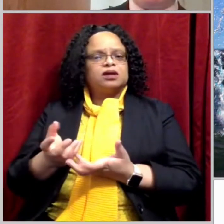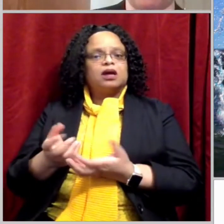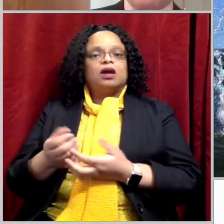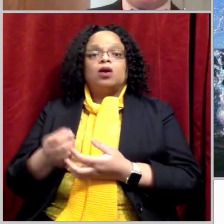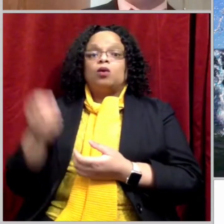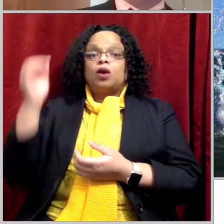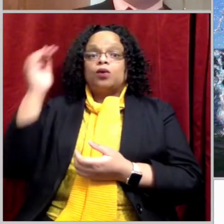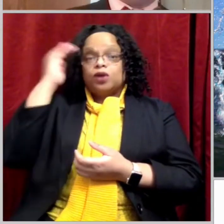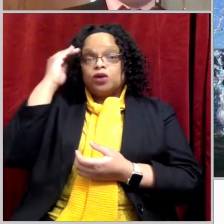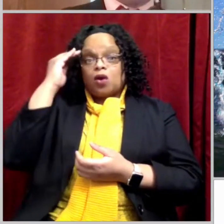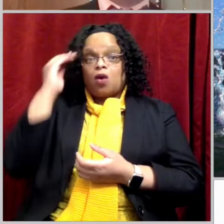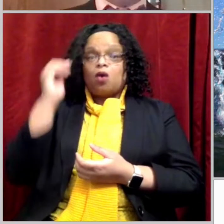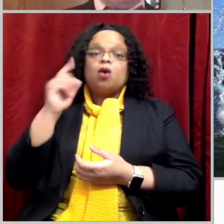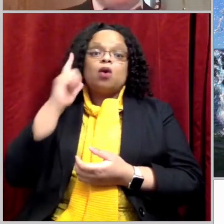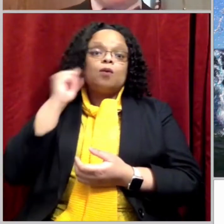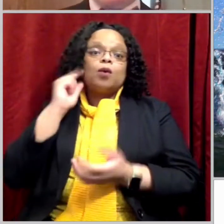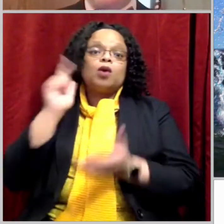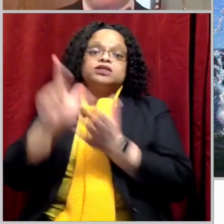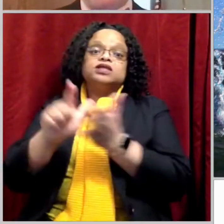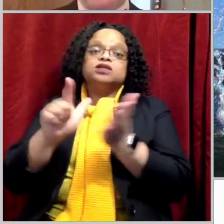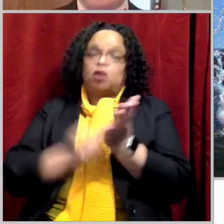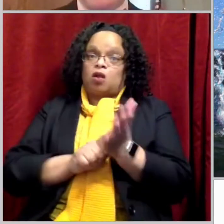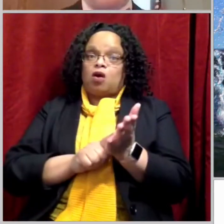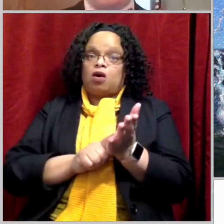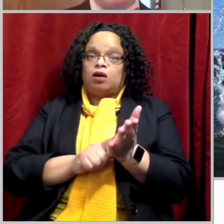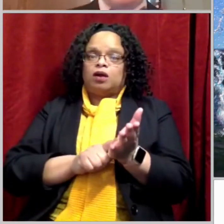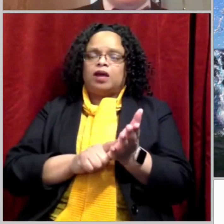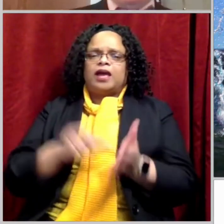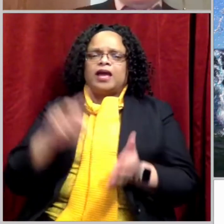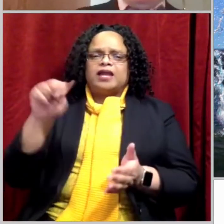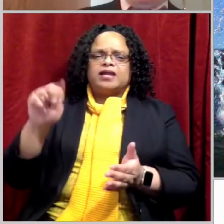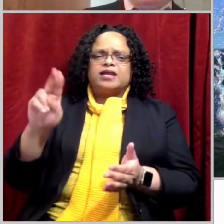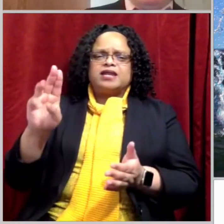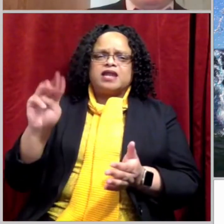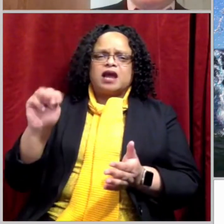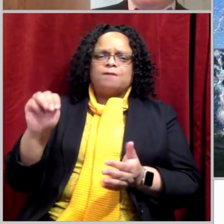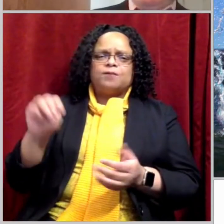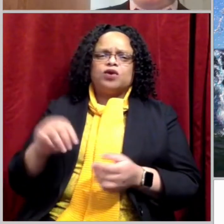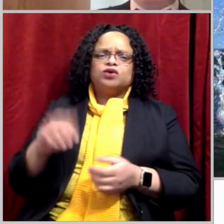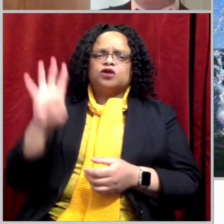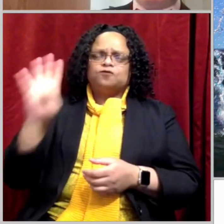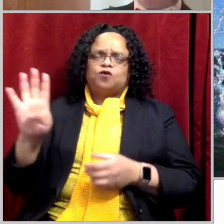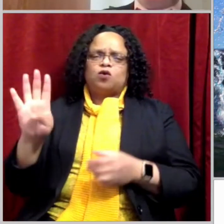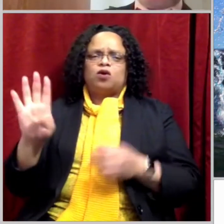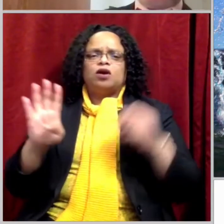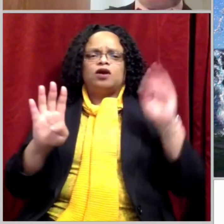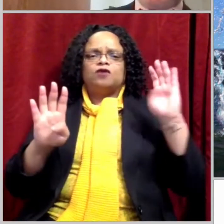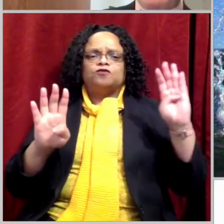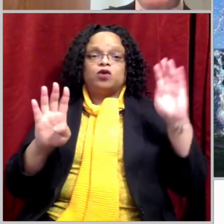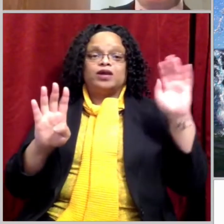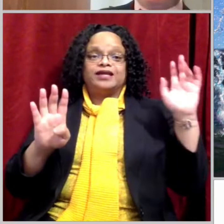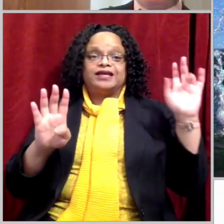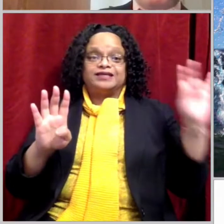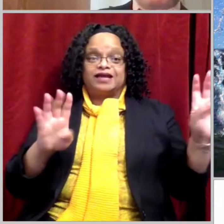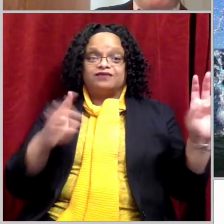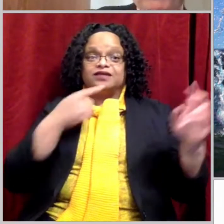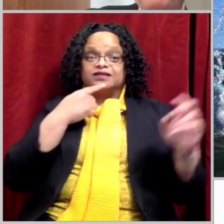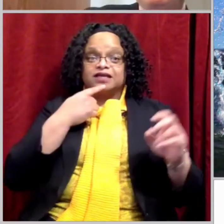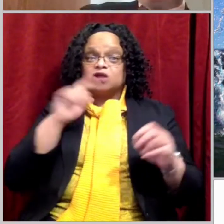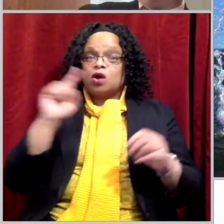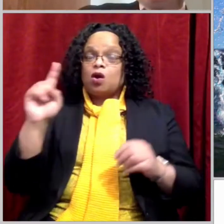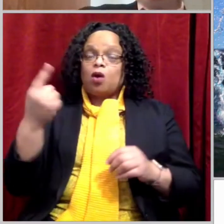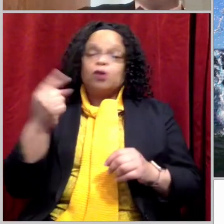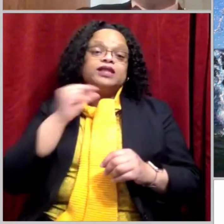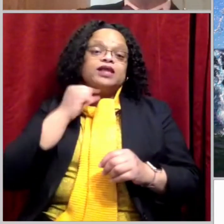Numbers 4, 23, also Numbers 4, 47, only priests who were